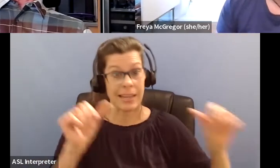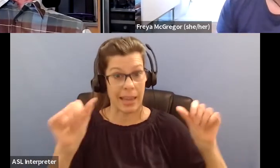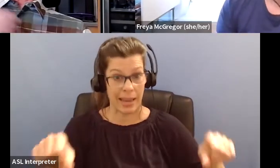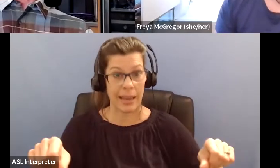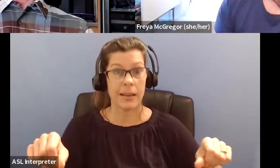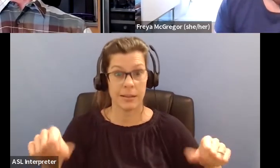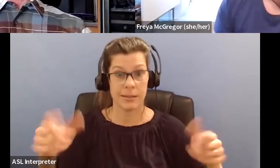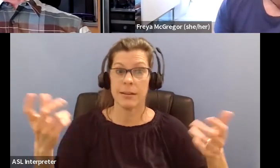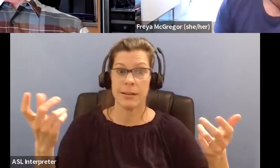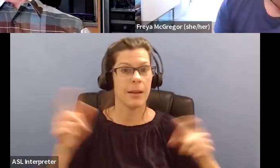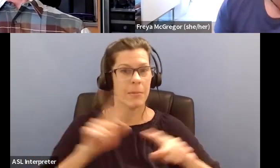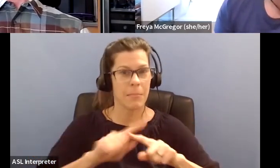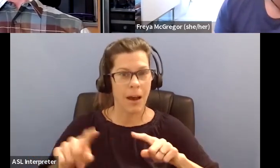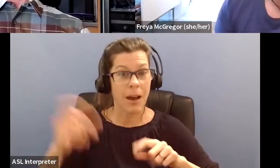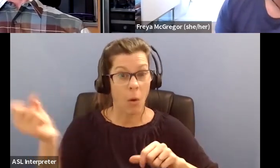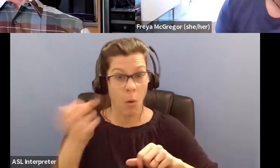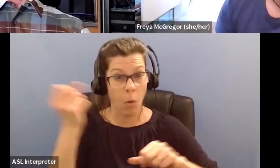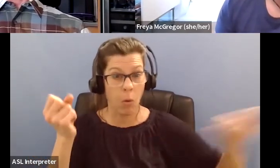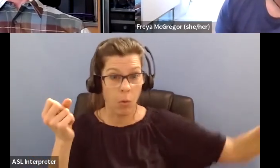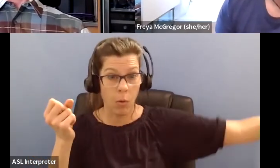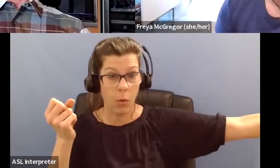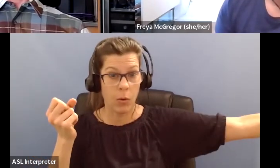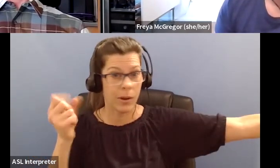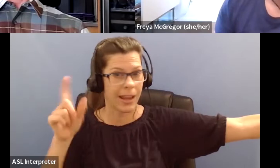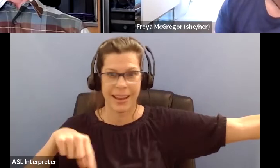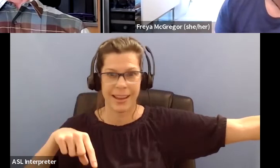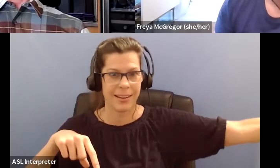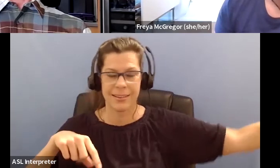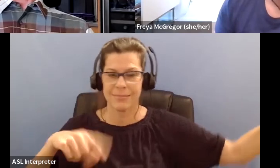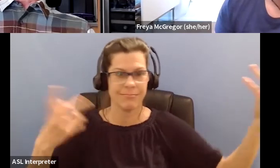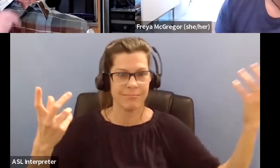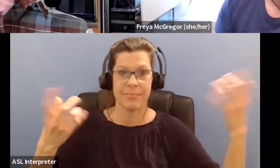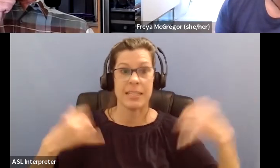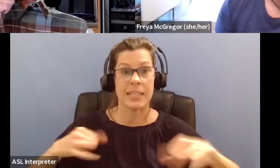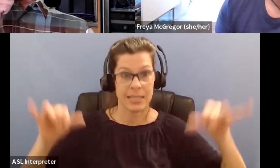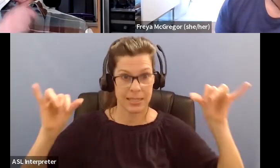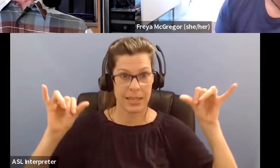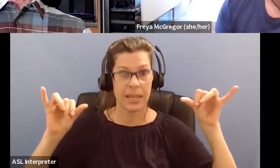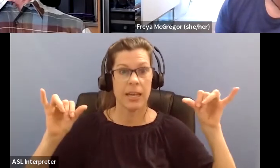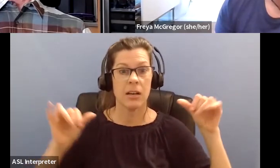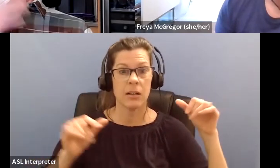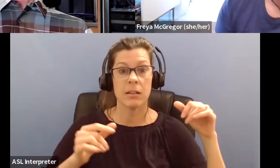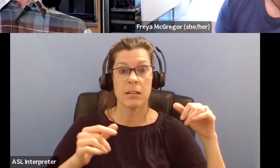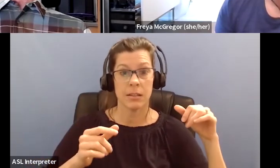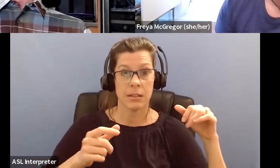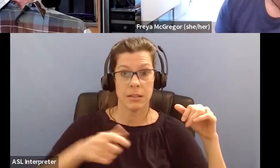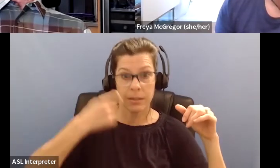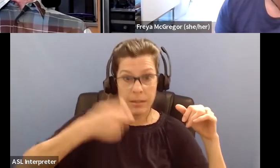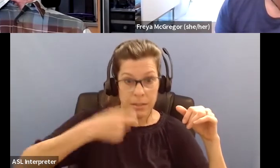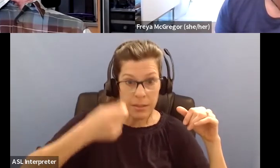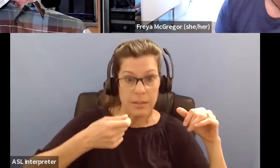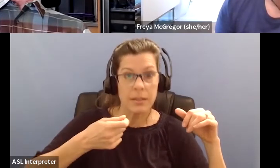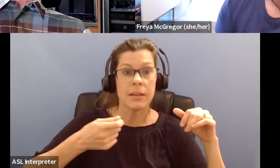a longer period of time. Um, so for me, um, even though I can still get my hand up to my mouth and, you know,